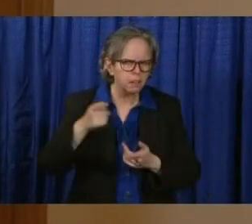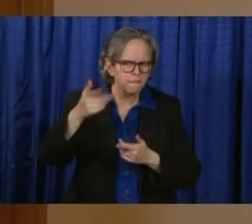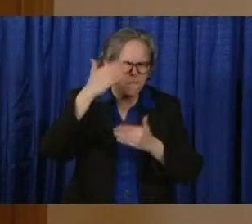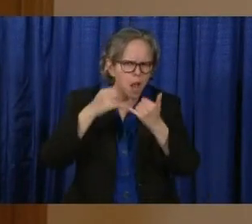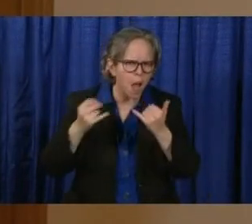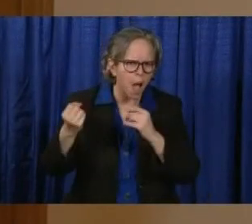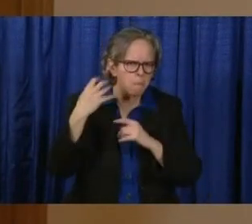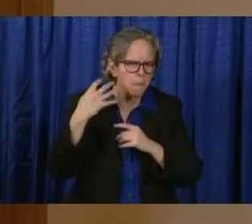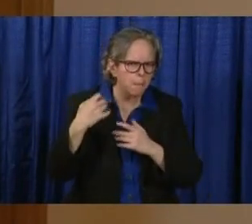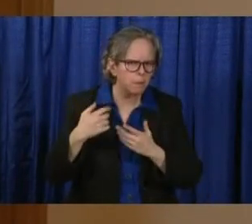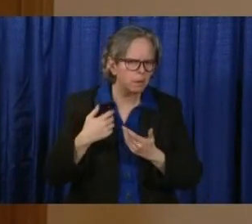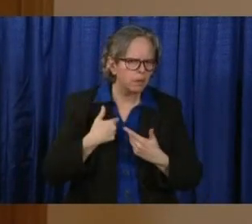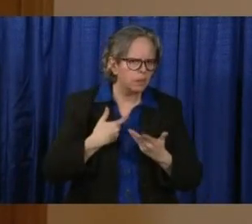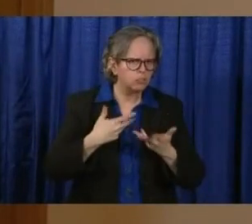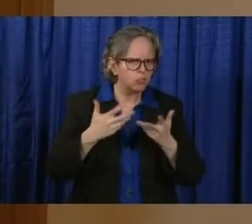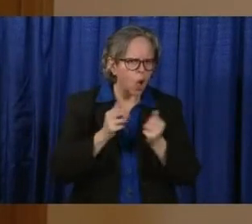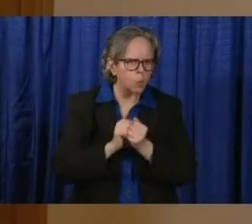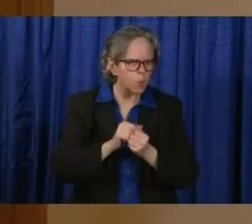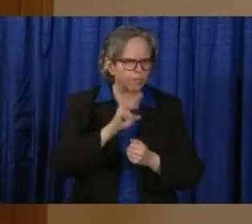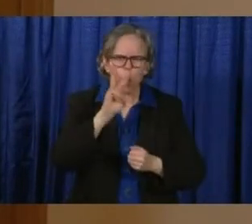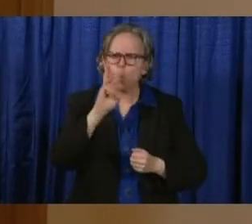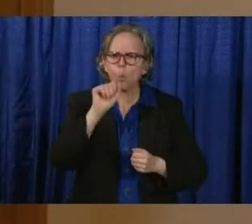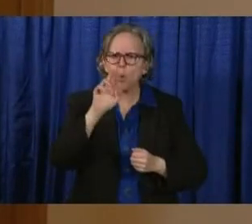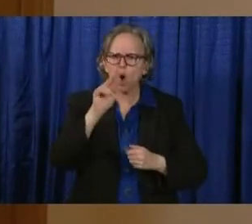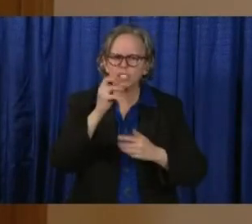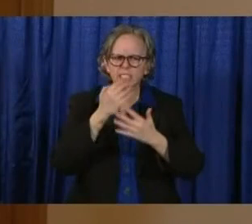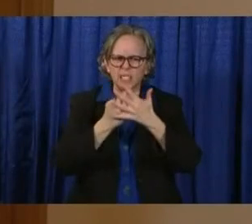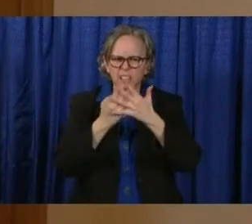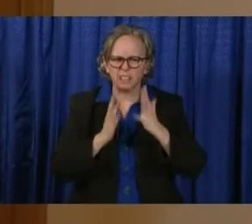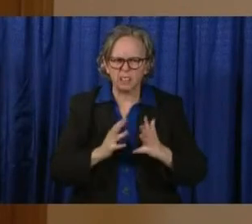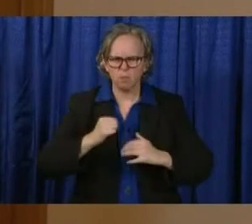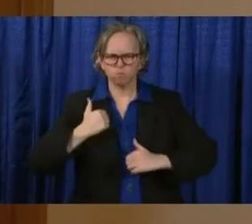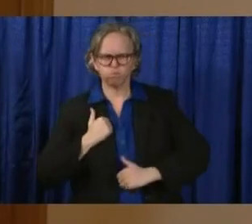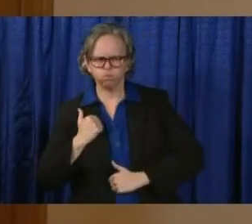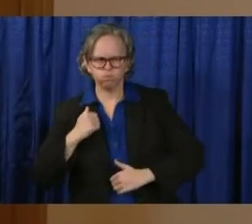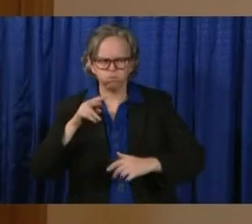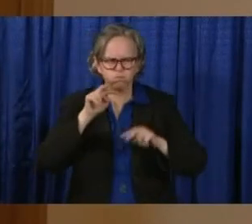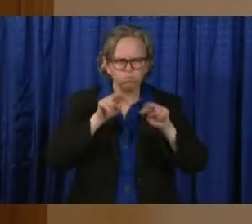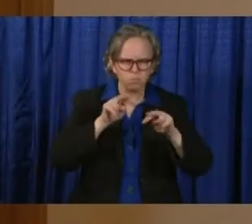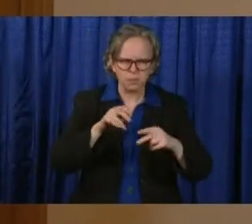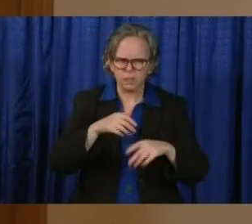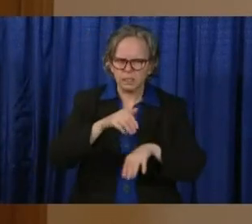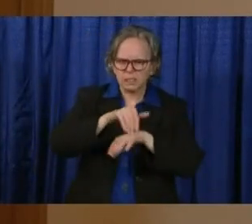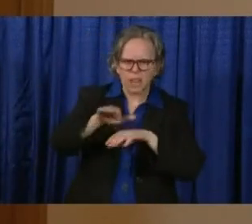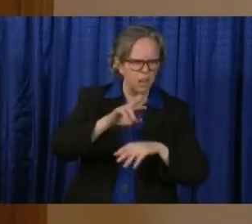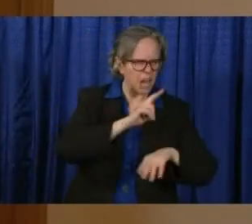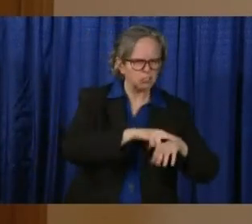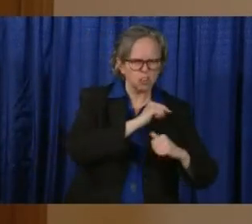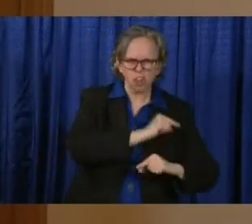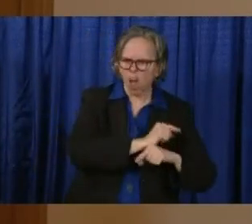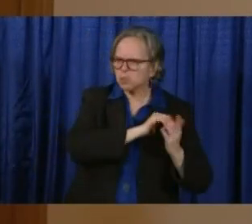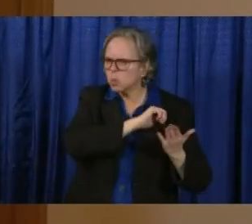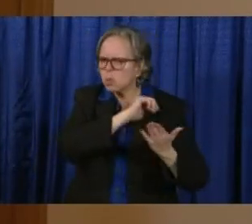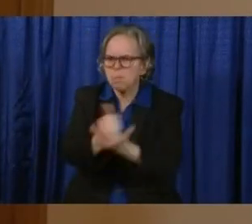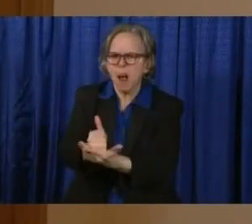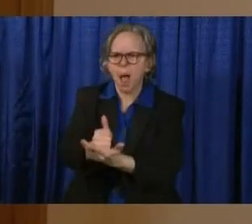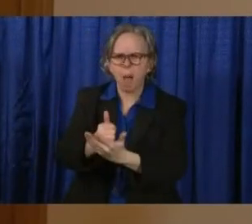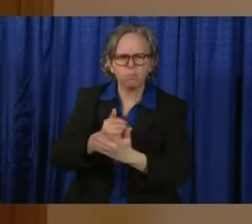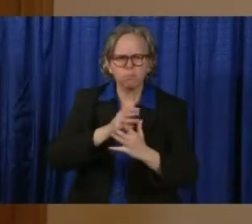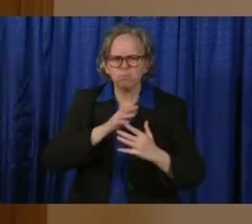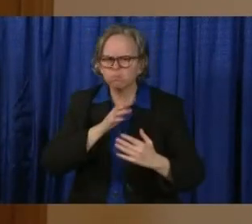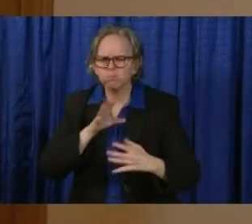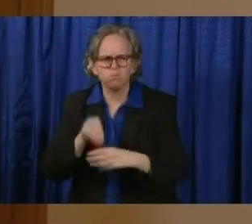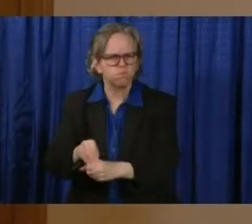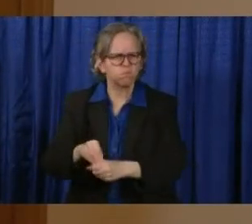our Ohio Guard to help in our response. But one of the new ways we helped, we learned from,